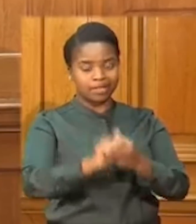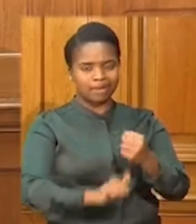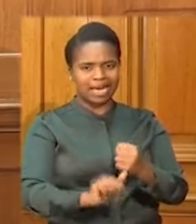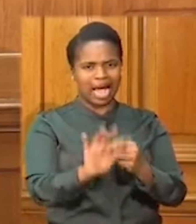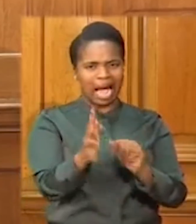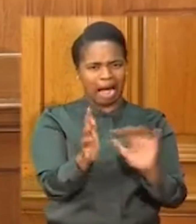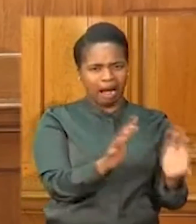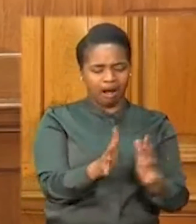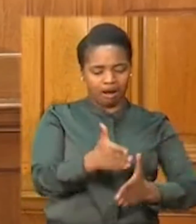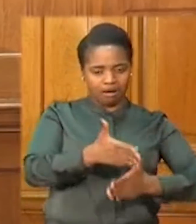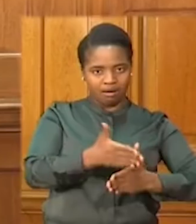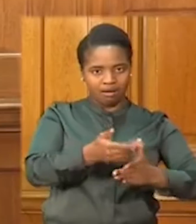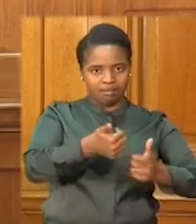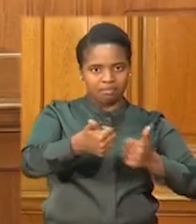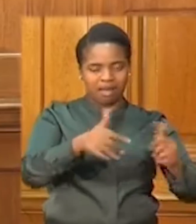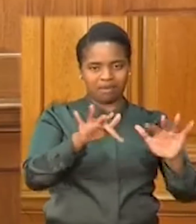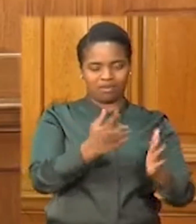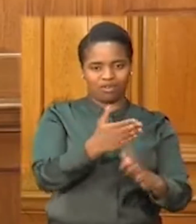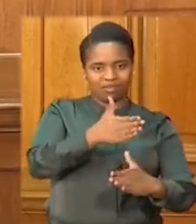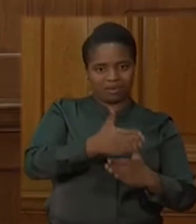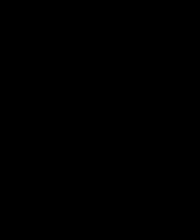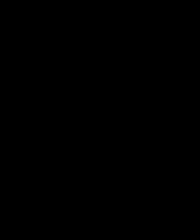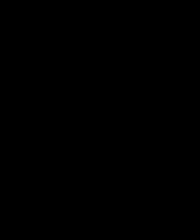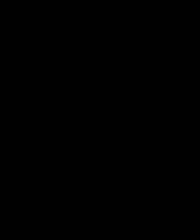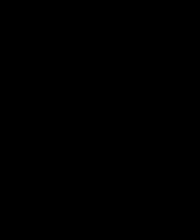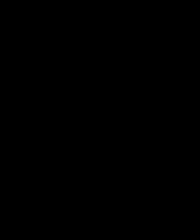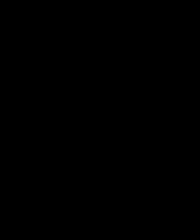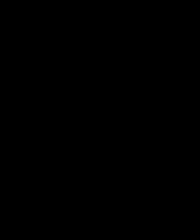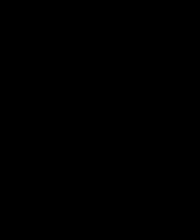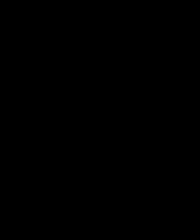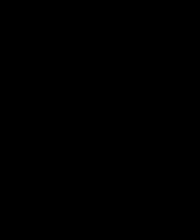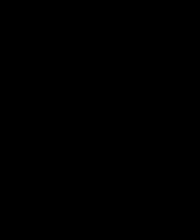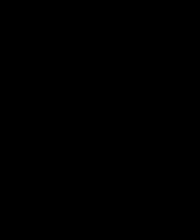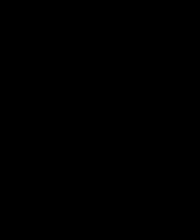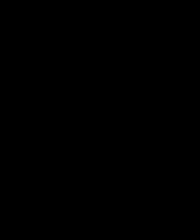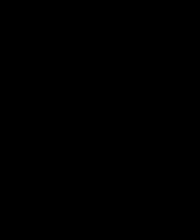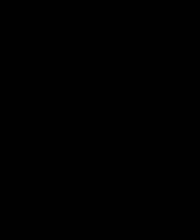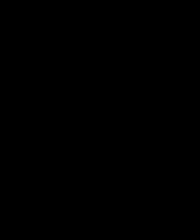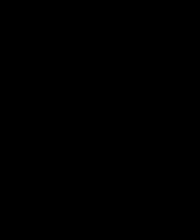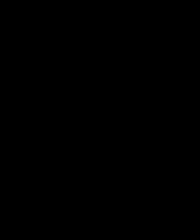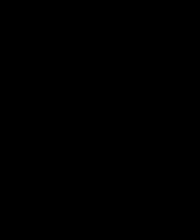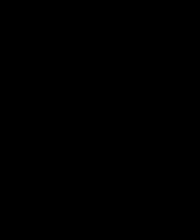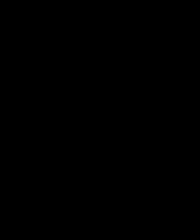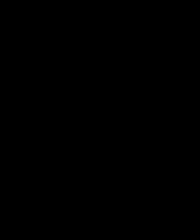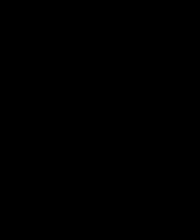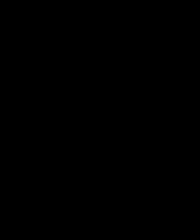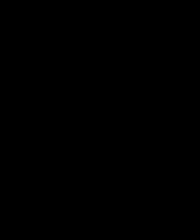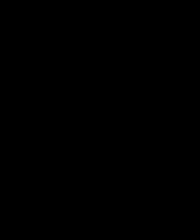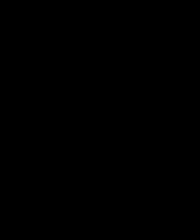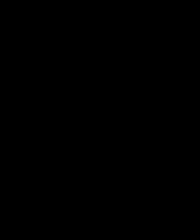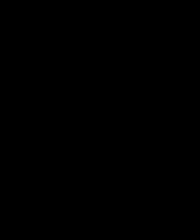and respond to the situation as it develops. For more, go to ewn.co.za activity.